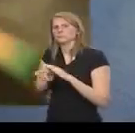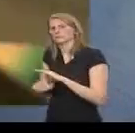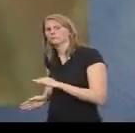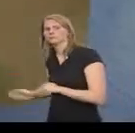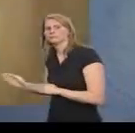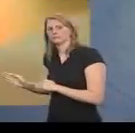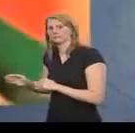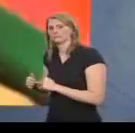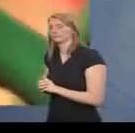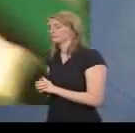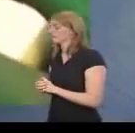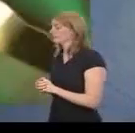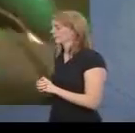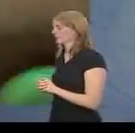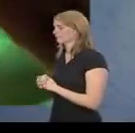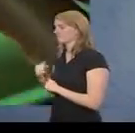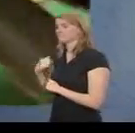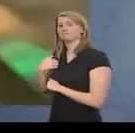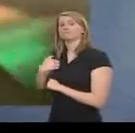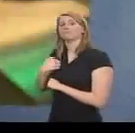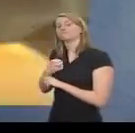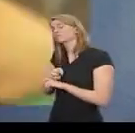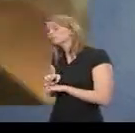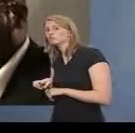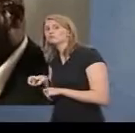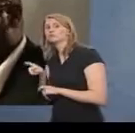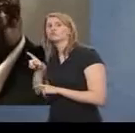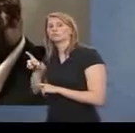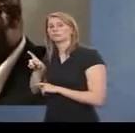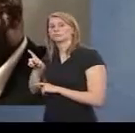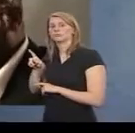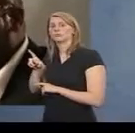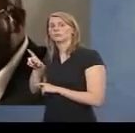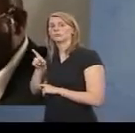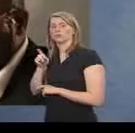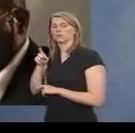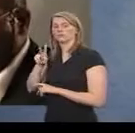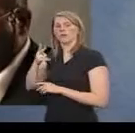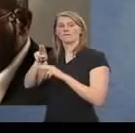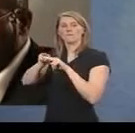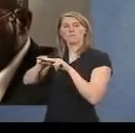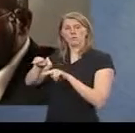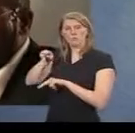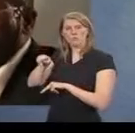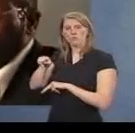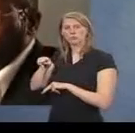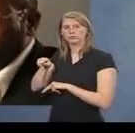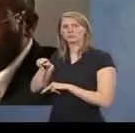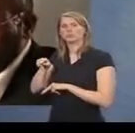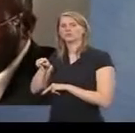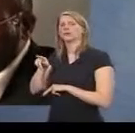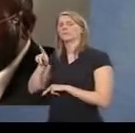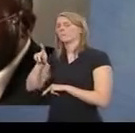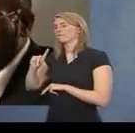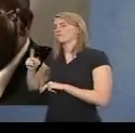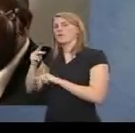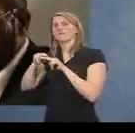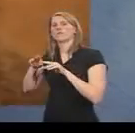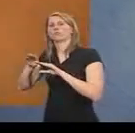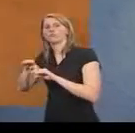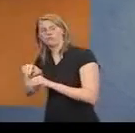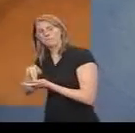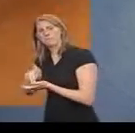On my way to the second floor, I stopped in first floor. Near the